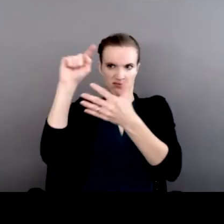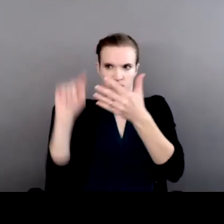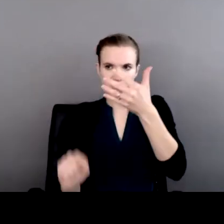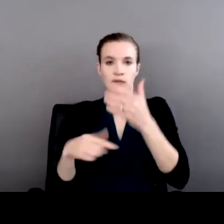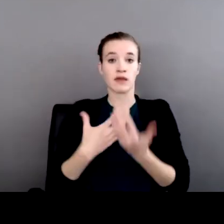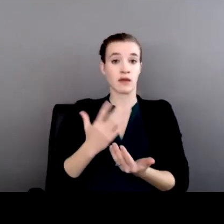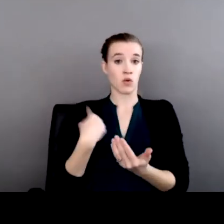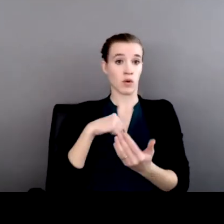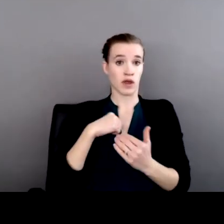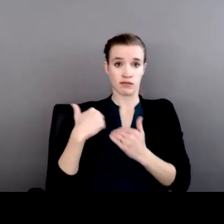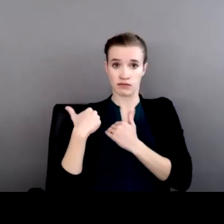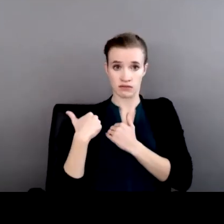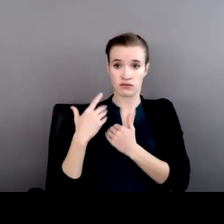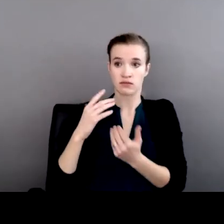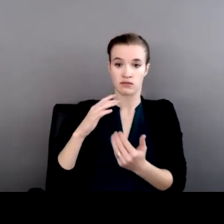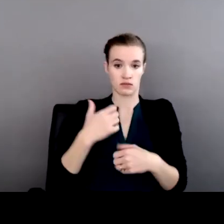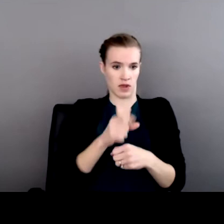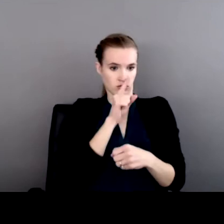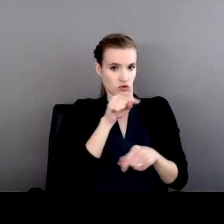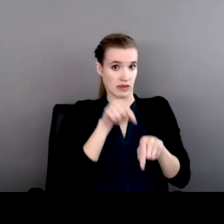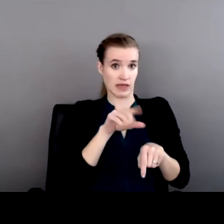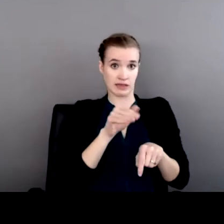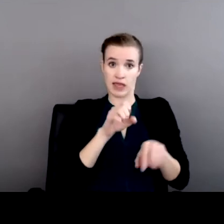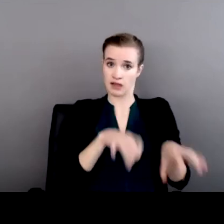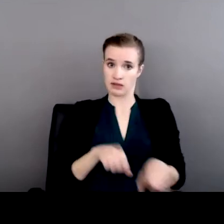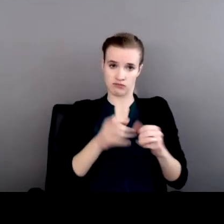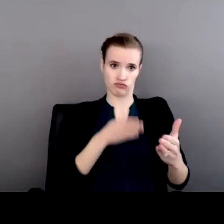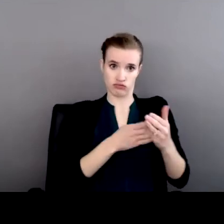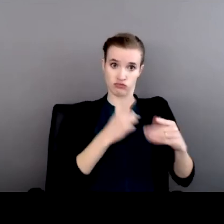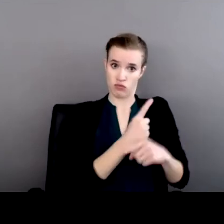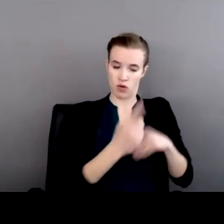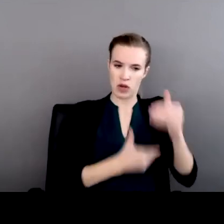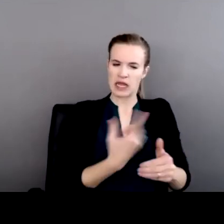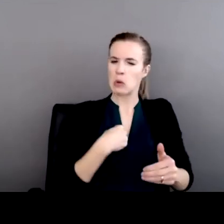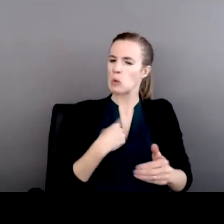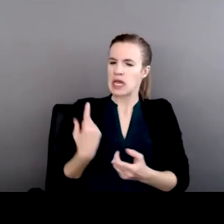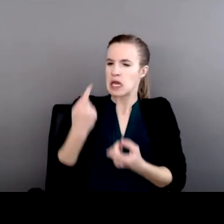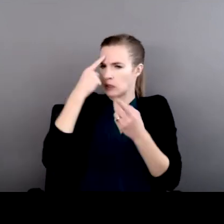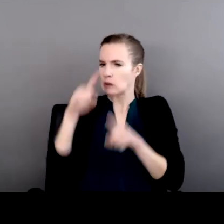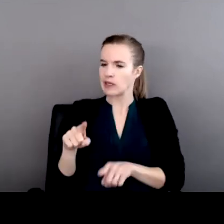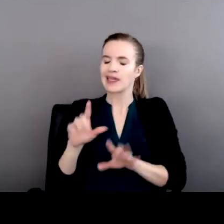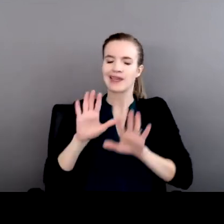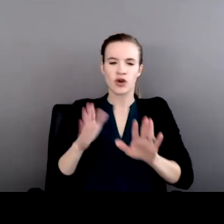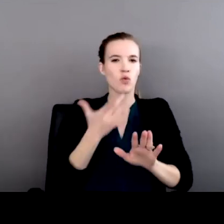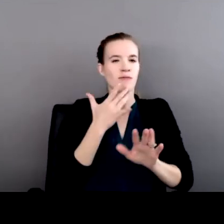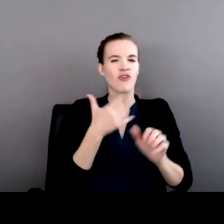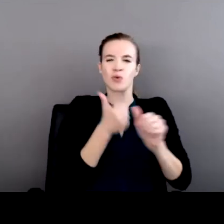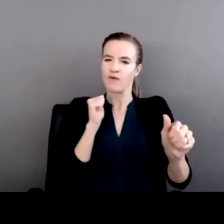of these cases, we all agree it would be better if these cases hadn't occurred at all.